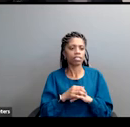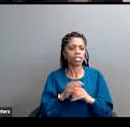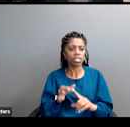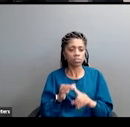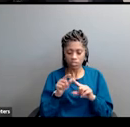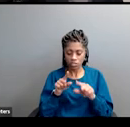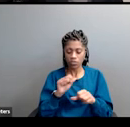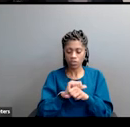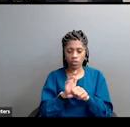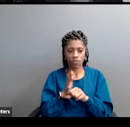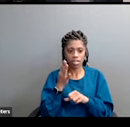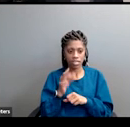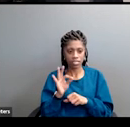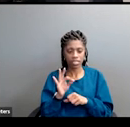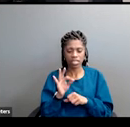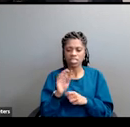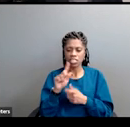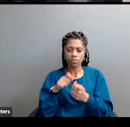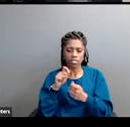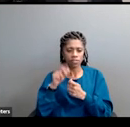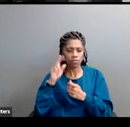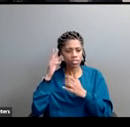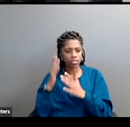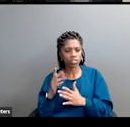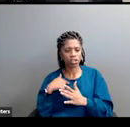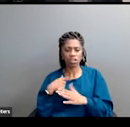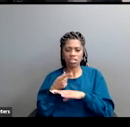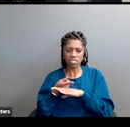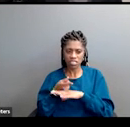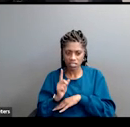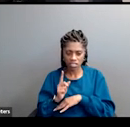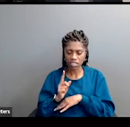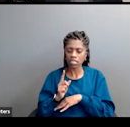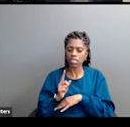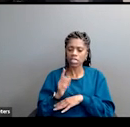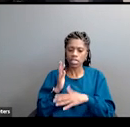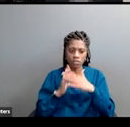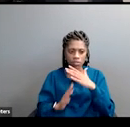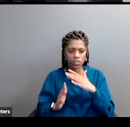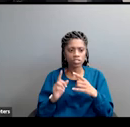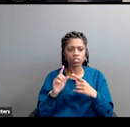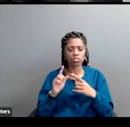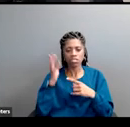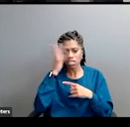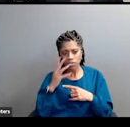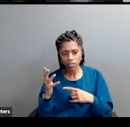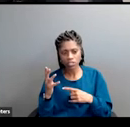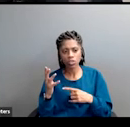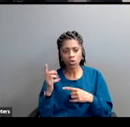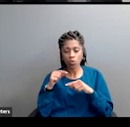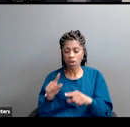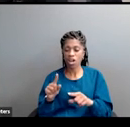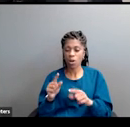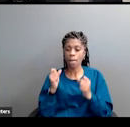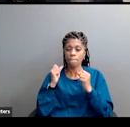-19, certain politicians are insulting immigrants while billions are going to handful of corporations. The richest 1% benefit